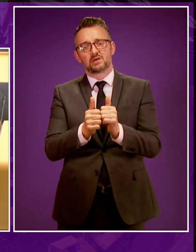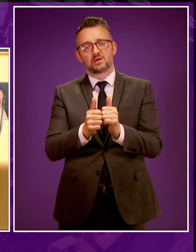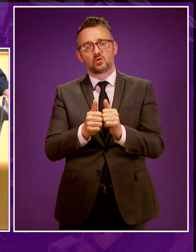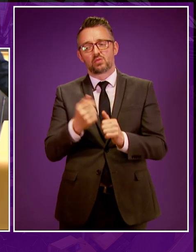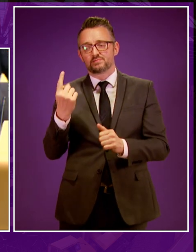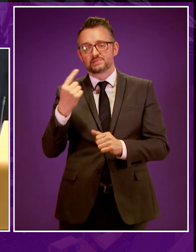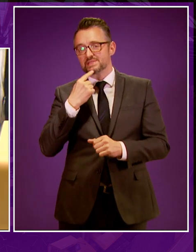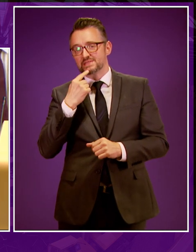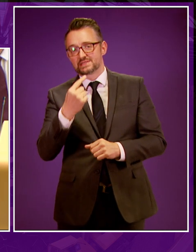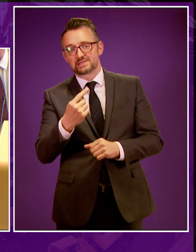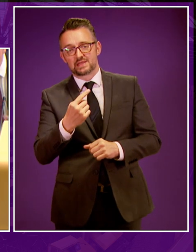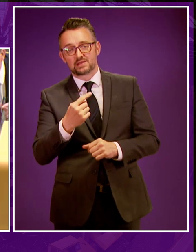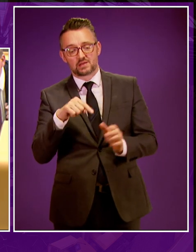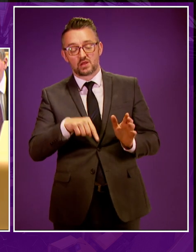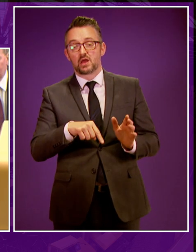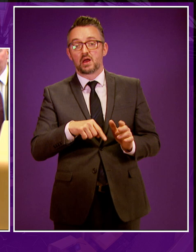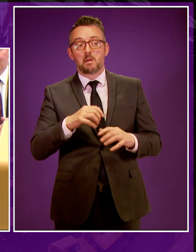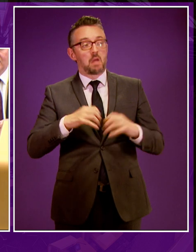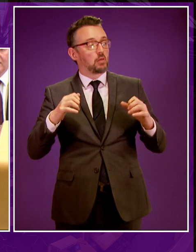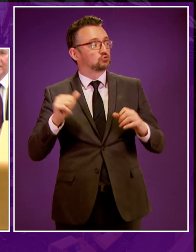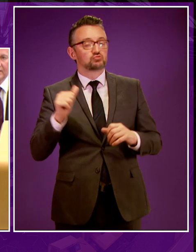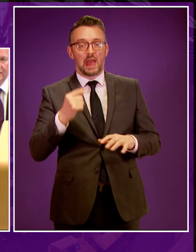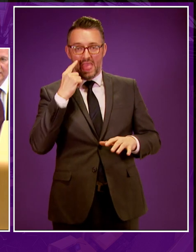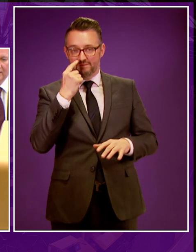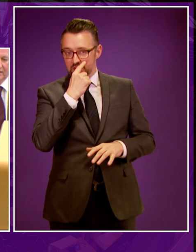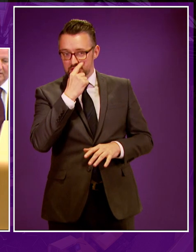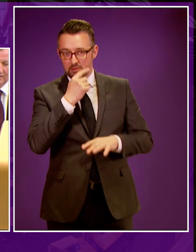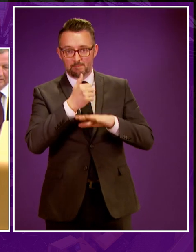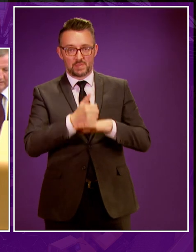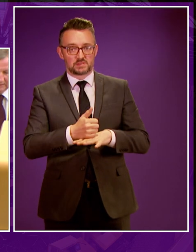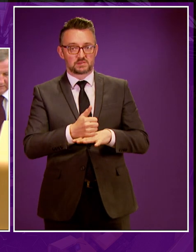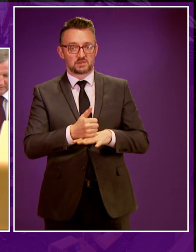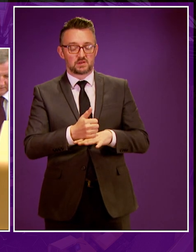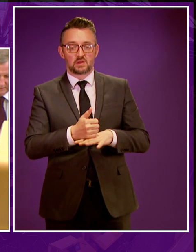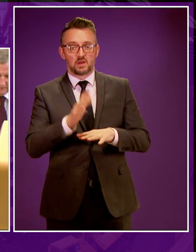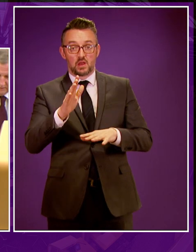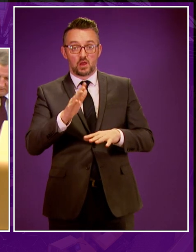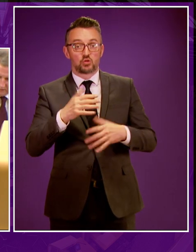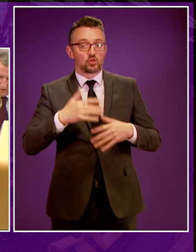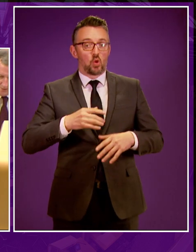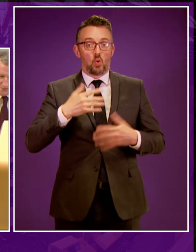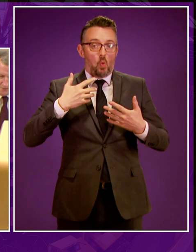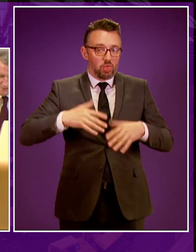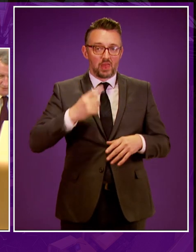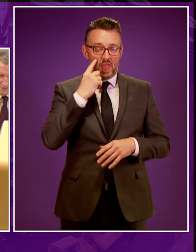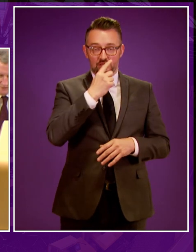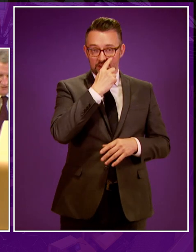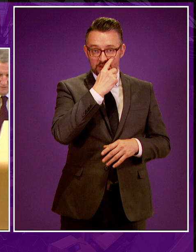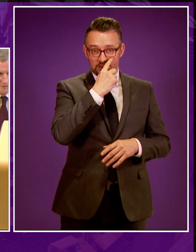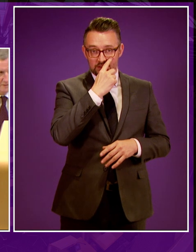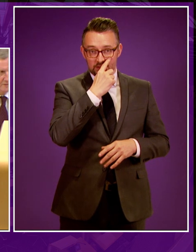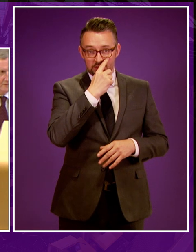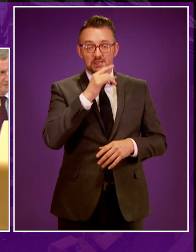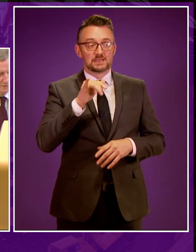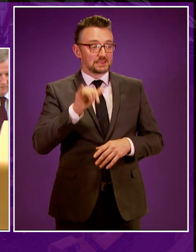that this should be an evidence-based parliament. But it is not the only consideration for this parliament. It is for